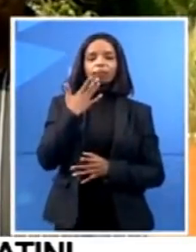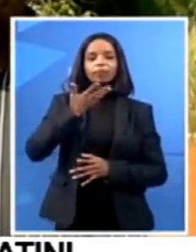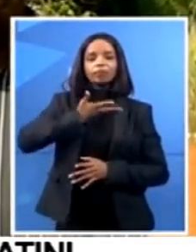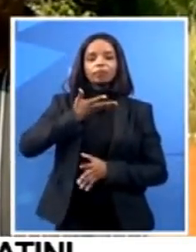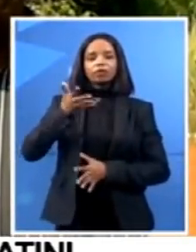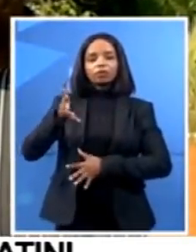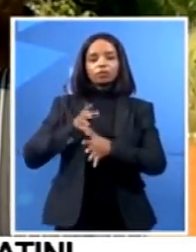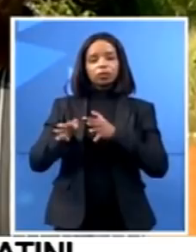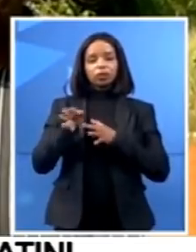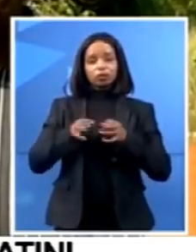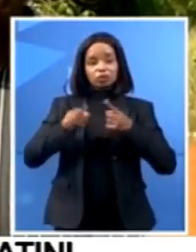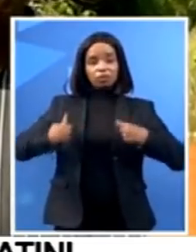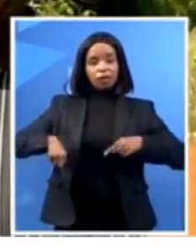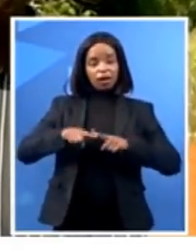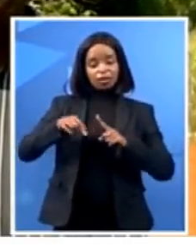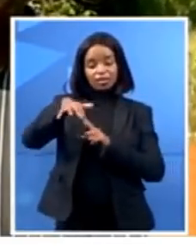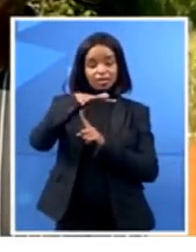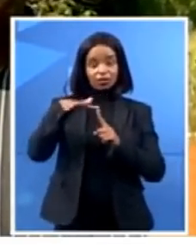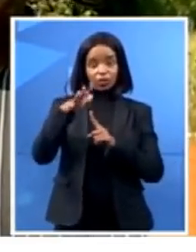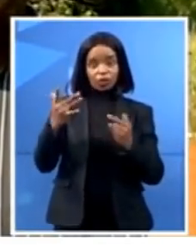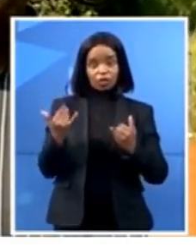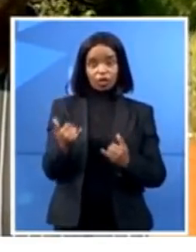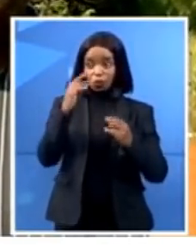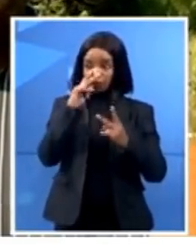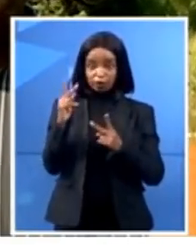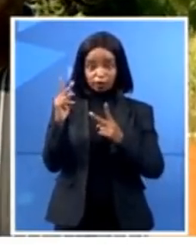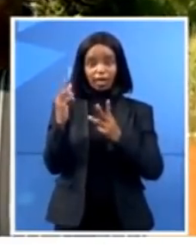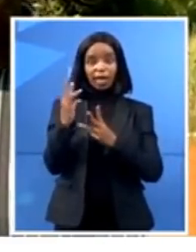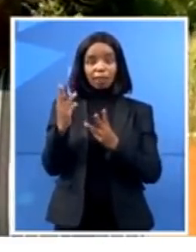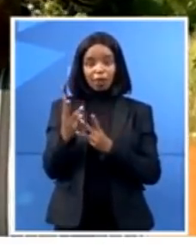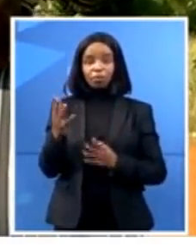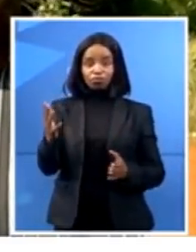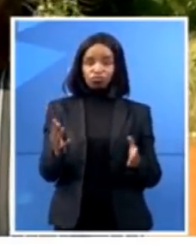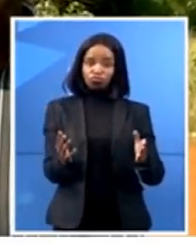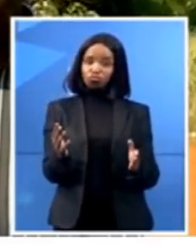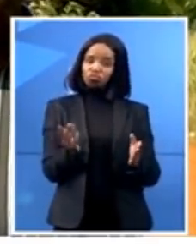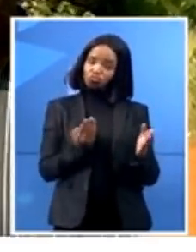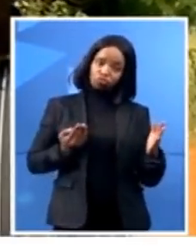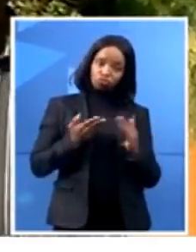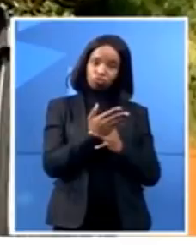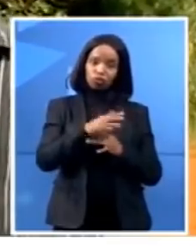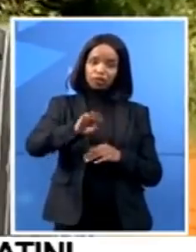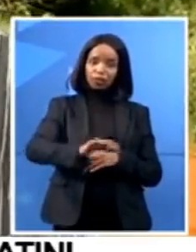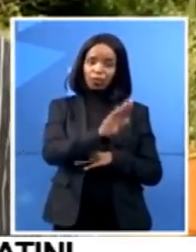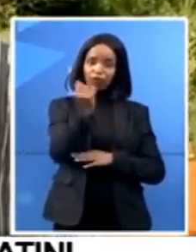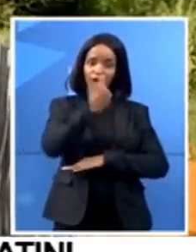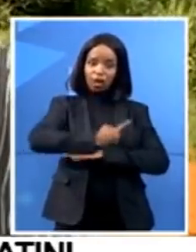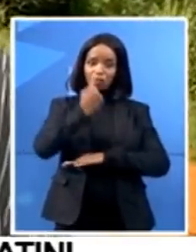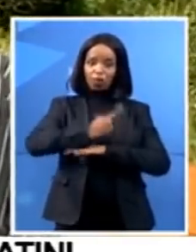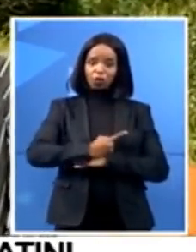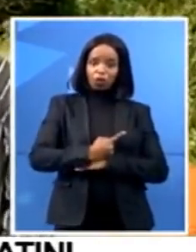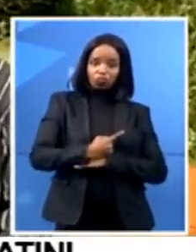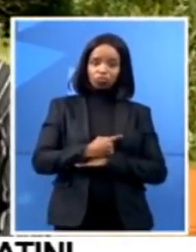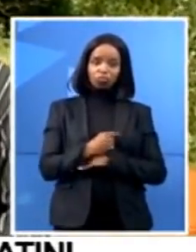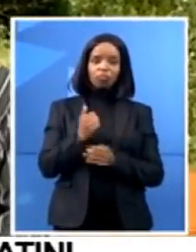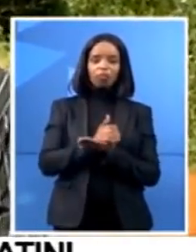and cross the border just like that and they are not taking precautions and we've been asked to be in our homes. No, thank you very